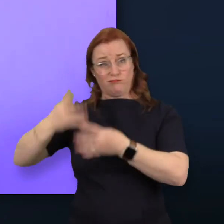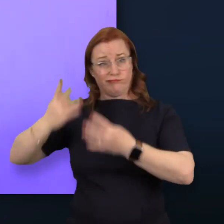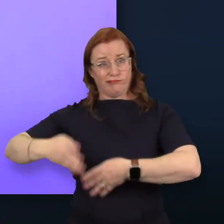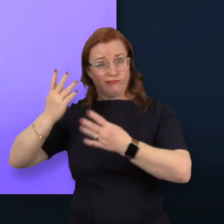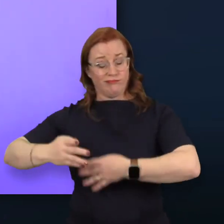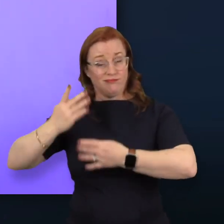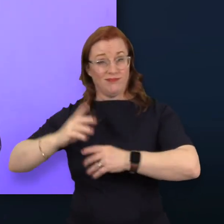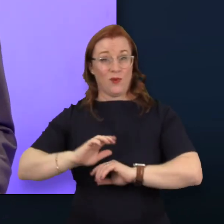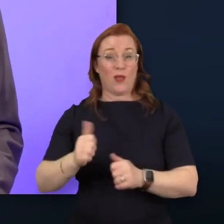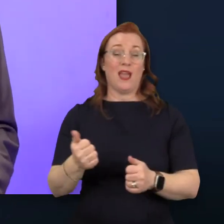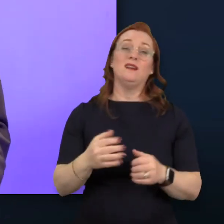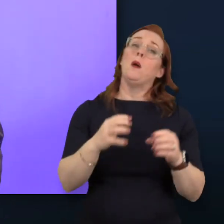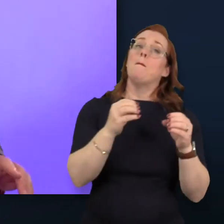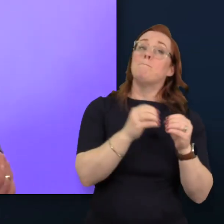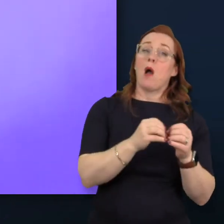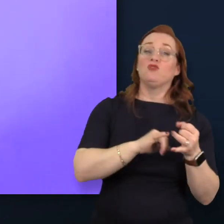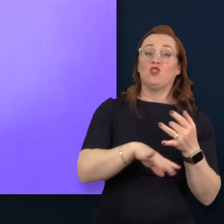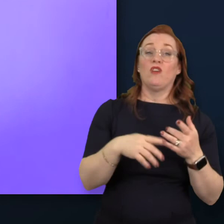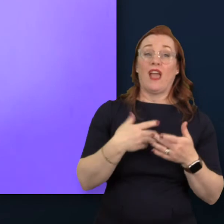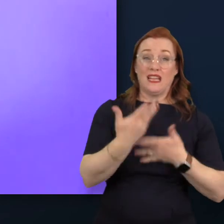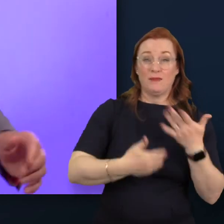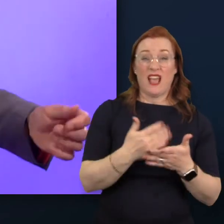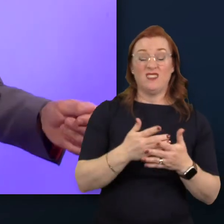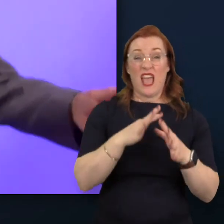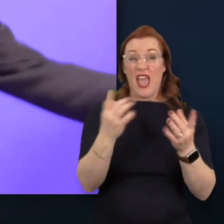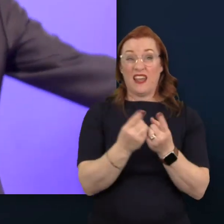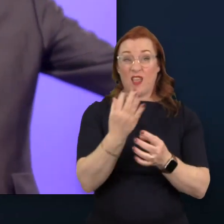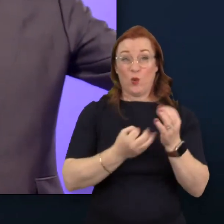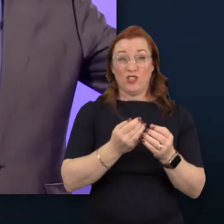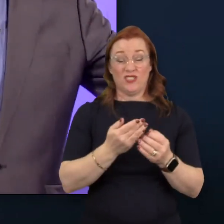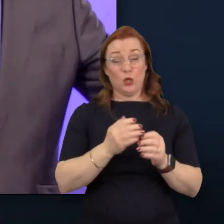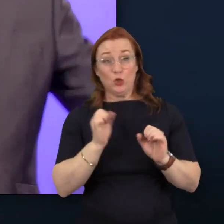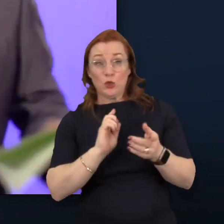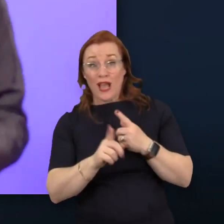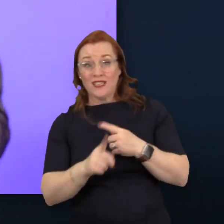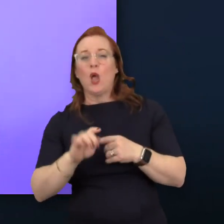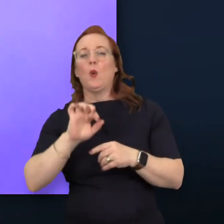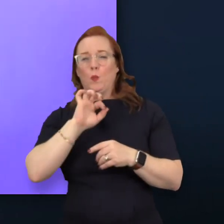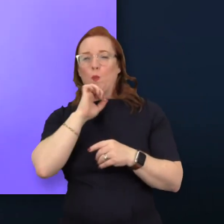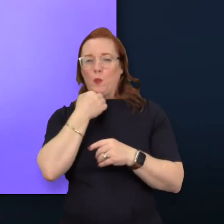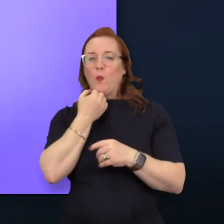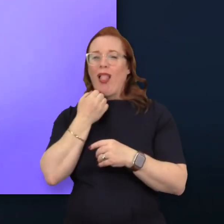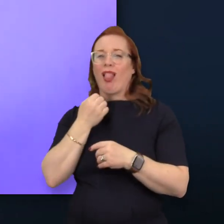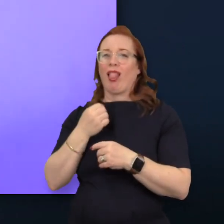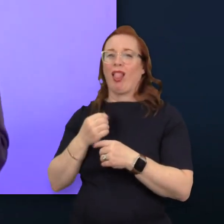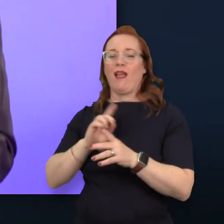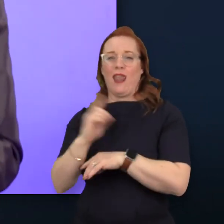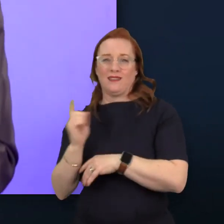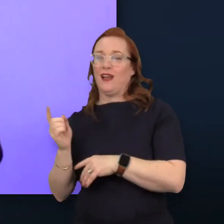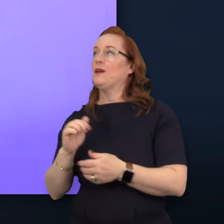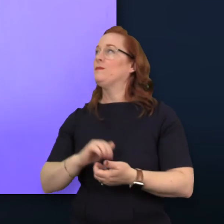as Barbara said, we will pick up any that we can't. Thank you. Sorry. Questions from chat.